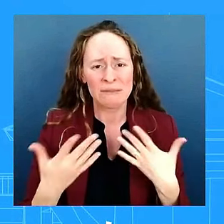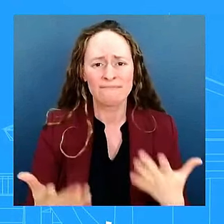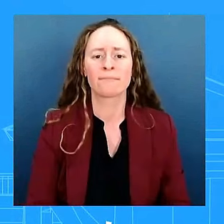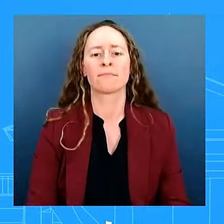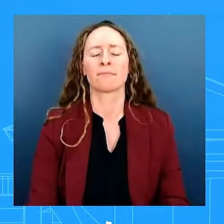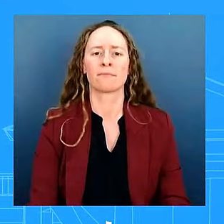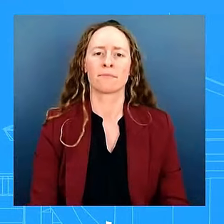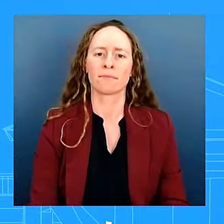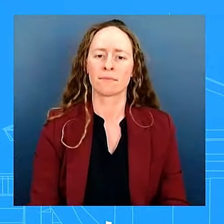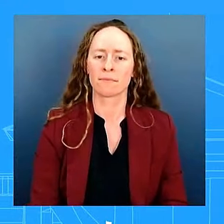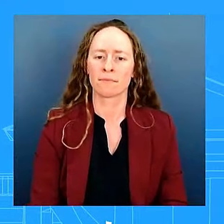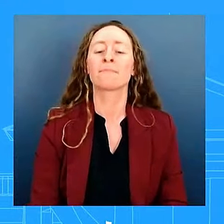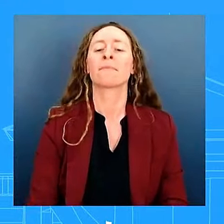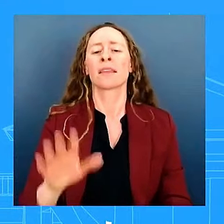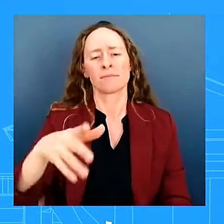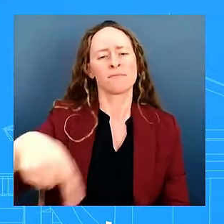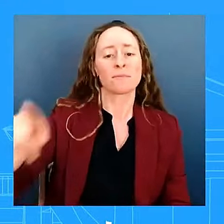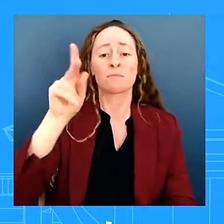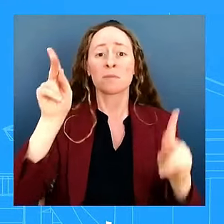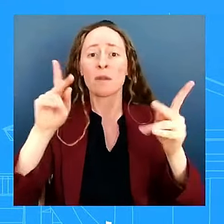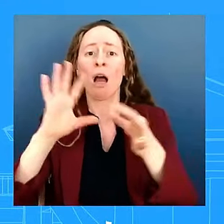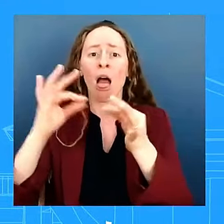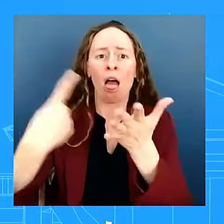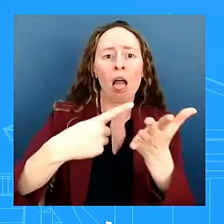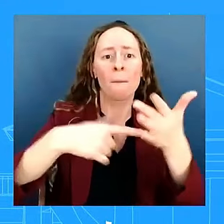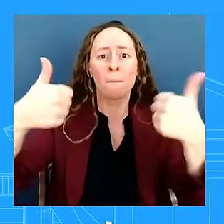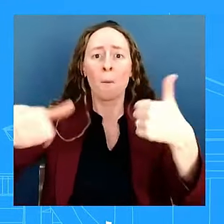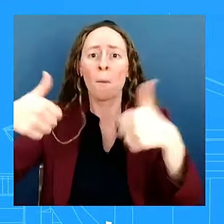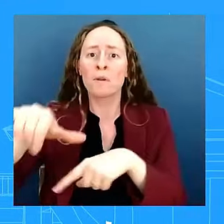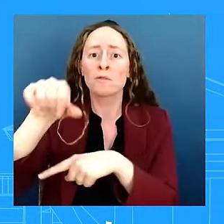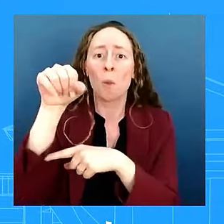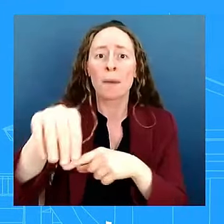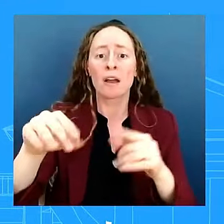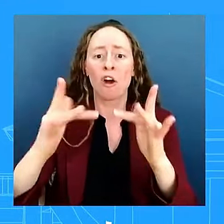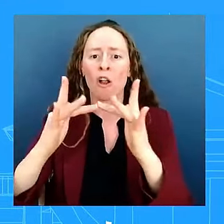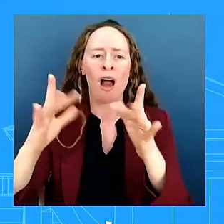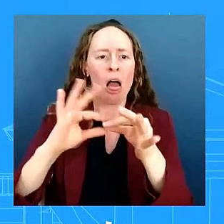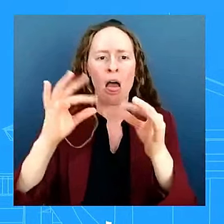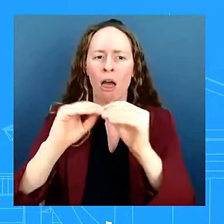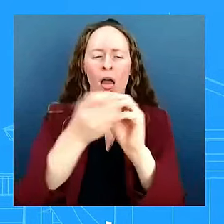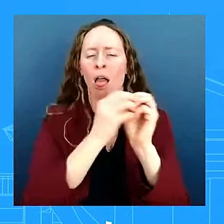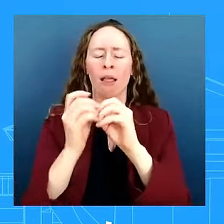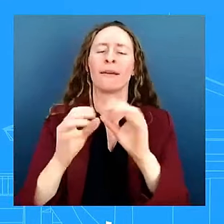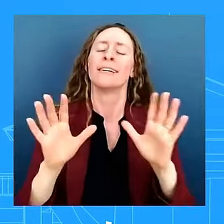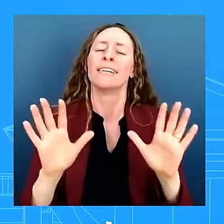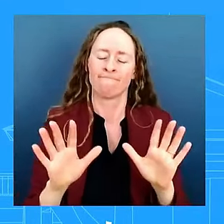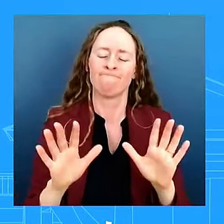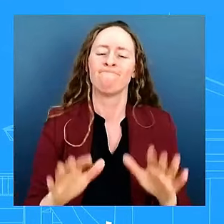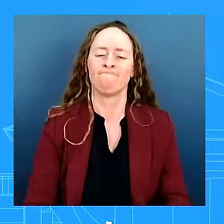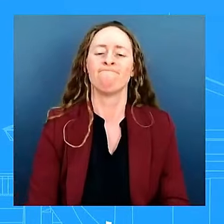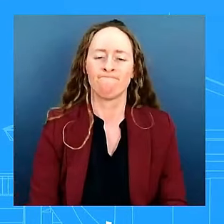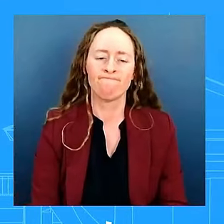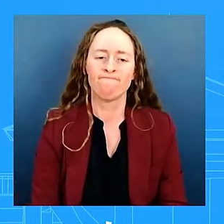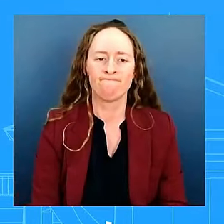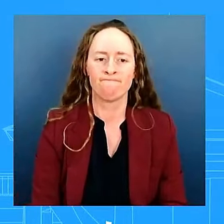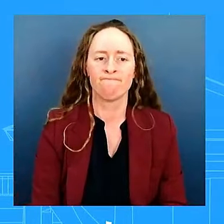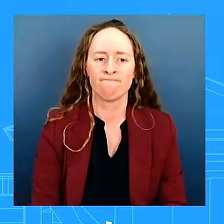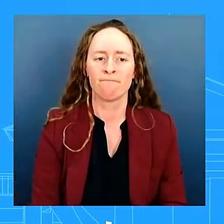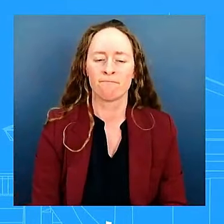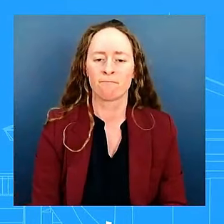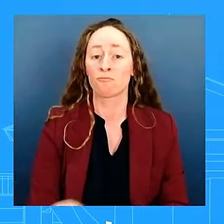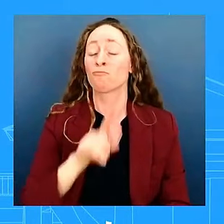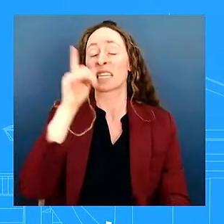had to reply yeah well we certainly appreciate uh the springfield ohio department police debunking this uh this